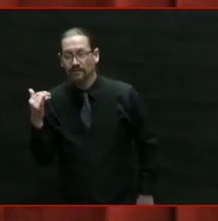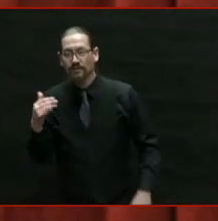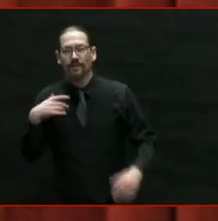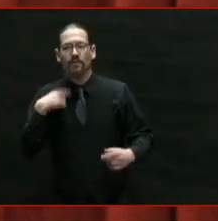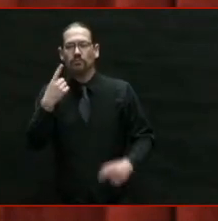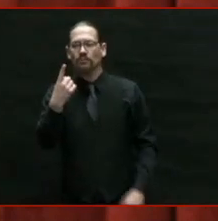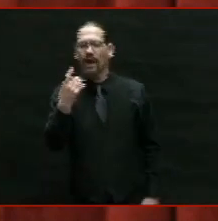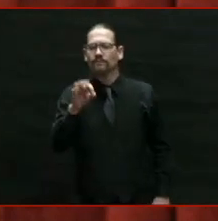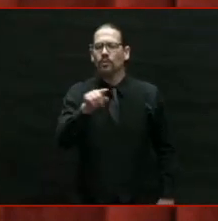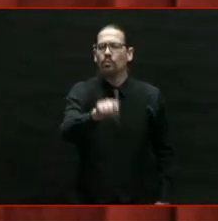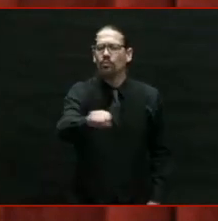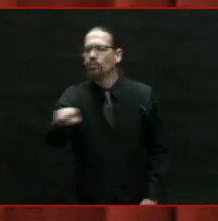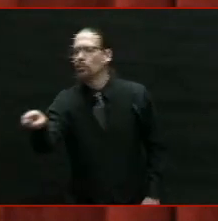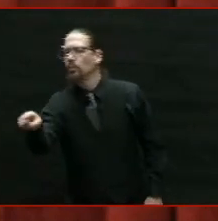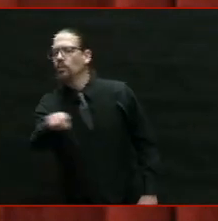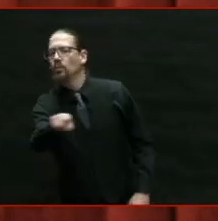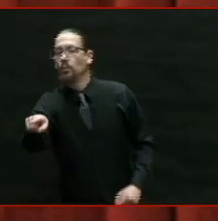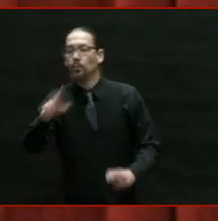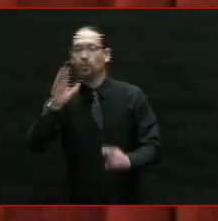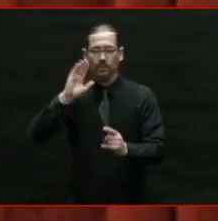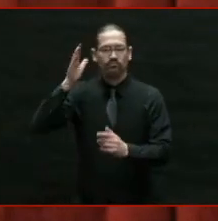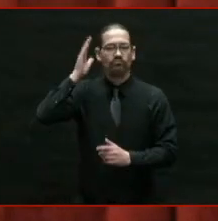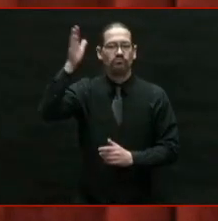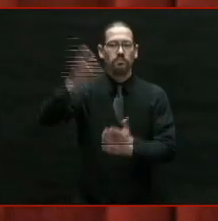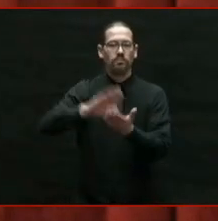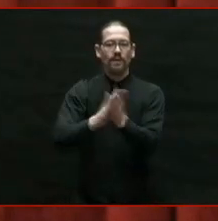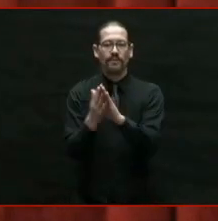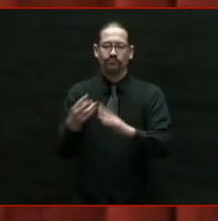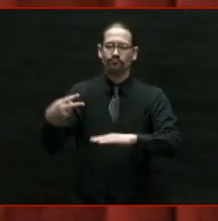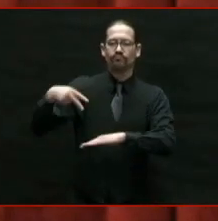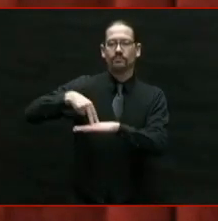is the governor of this great state.